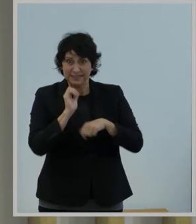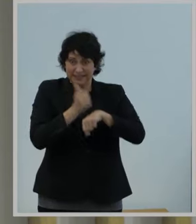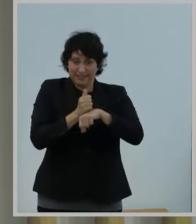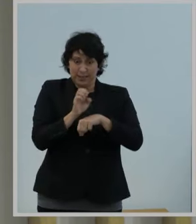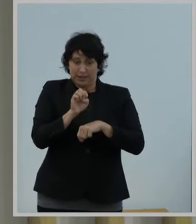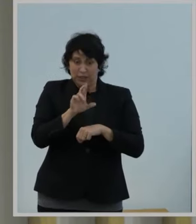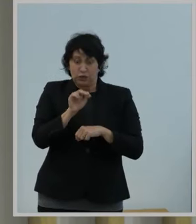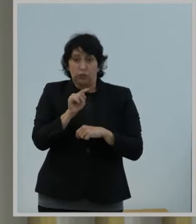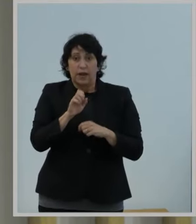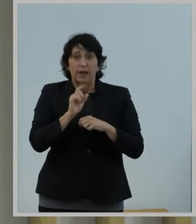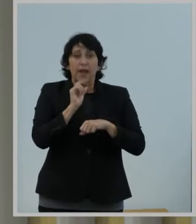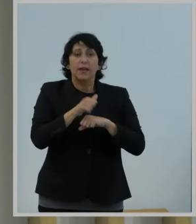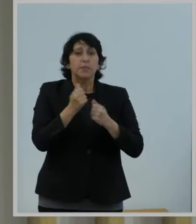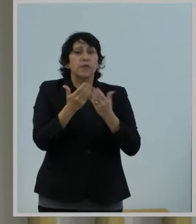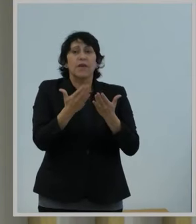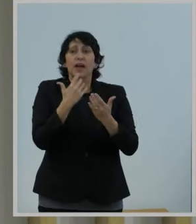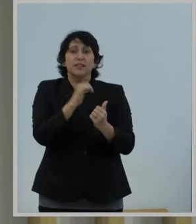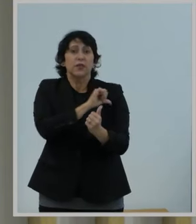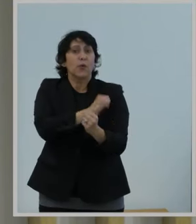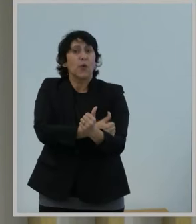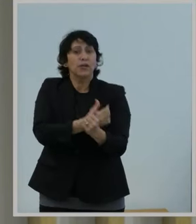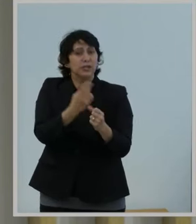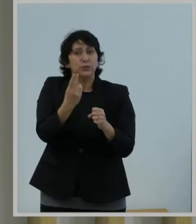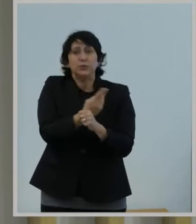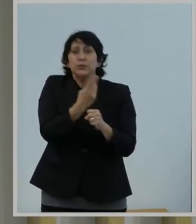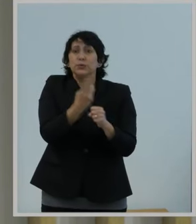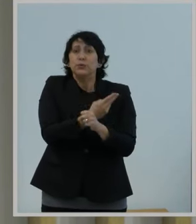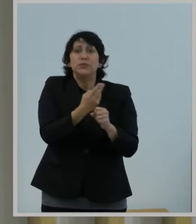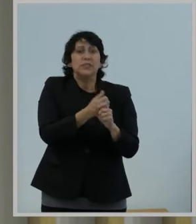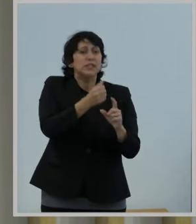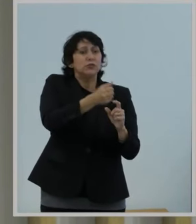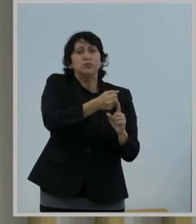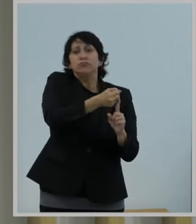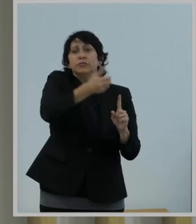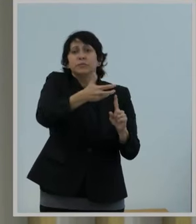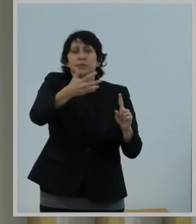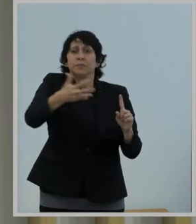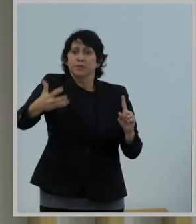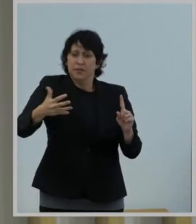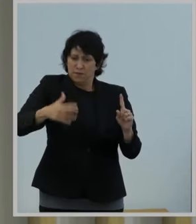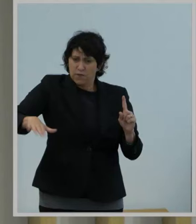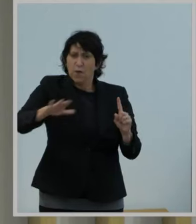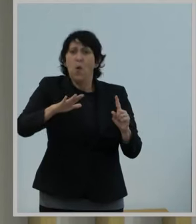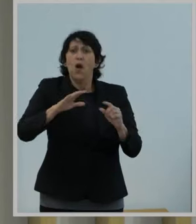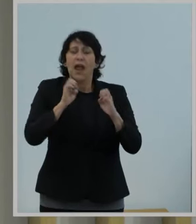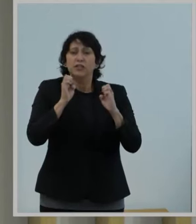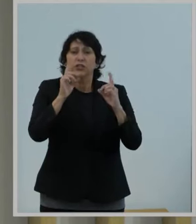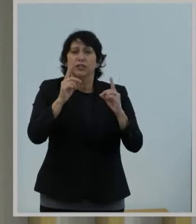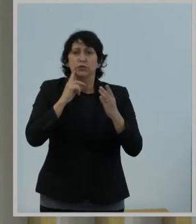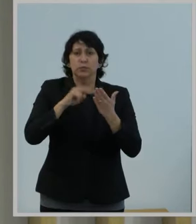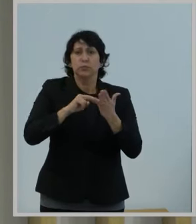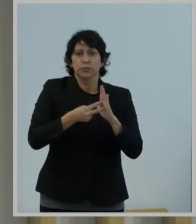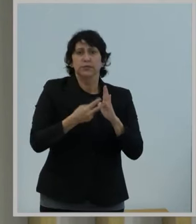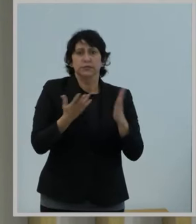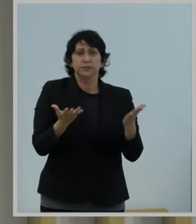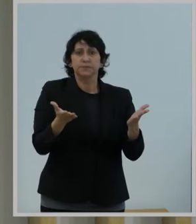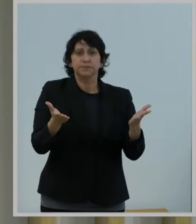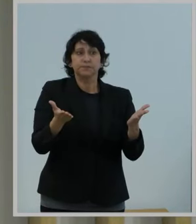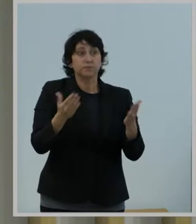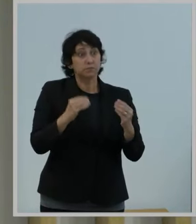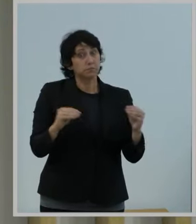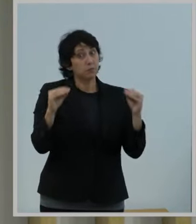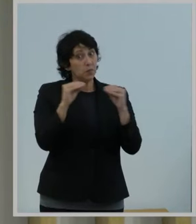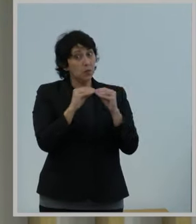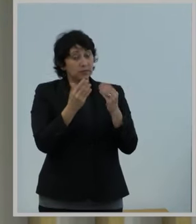specifically provides us with authority to use it for additional services for educational purposes. Moreover,